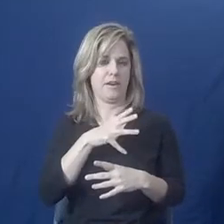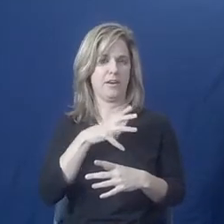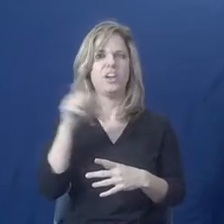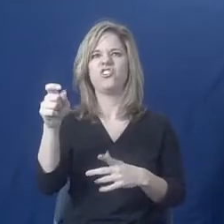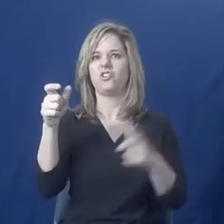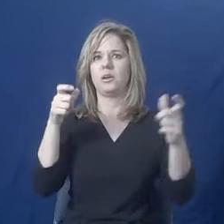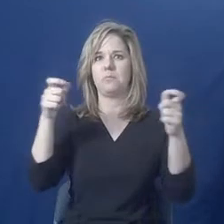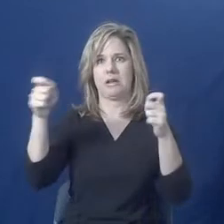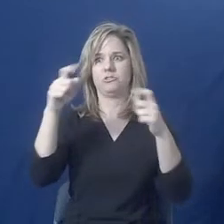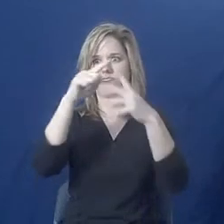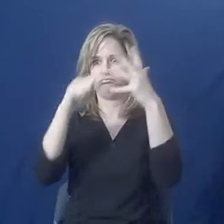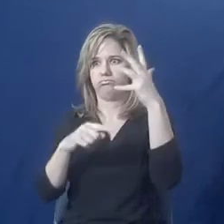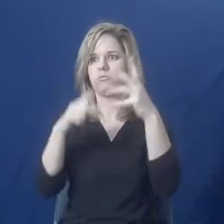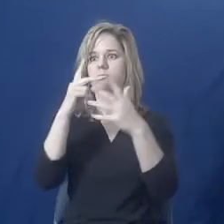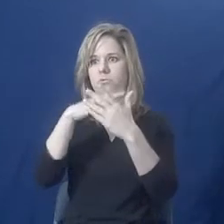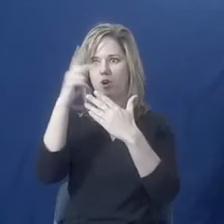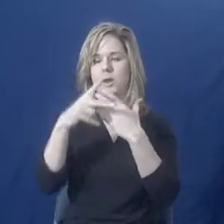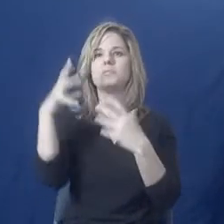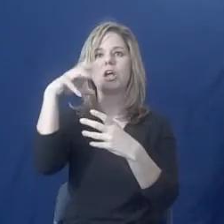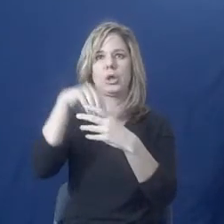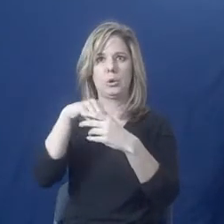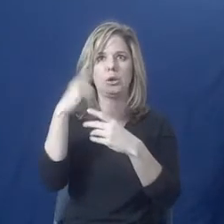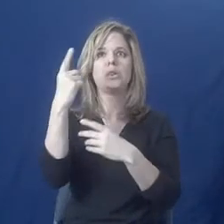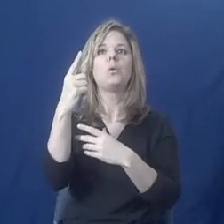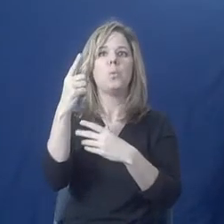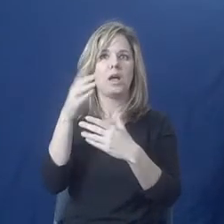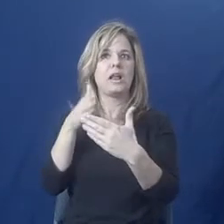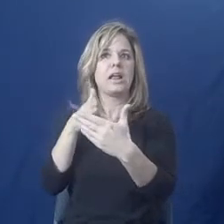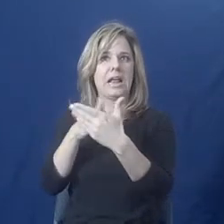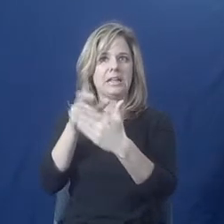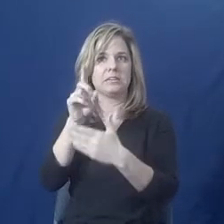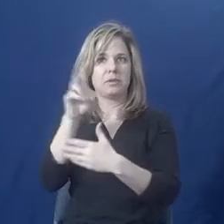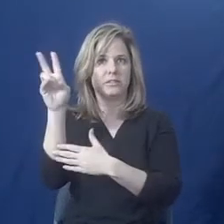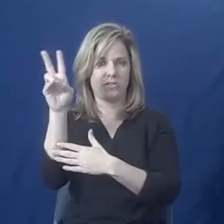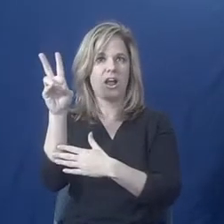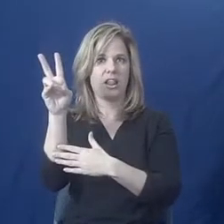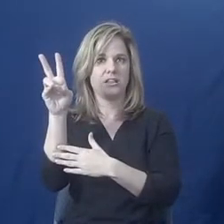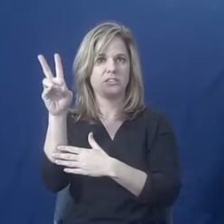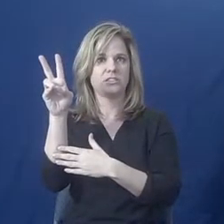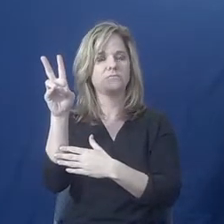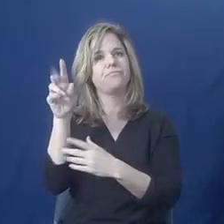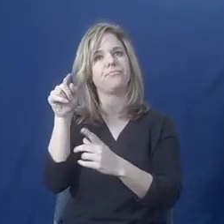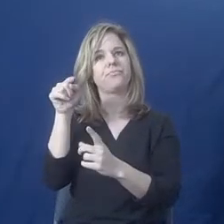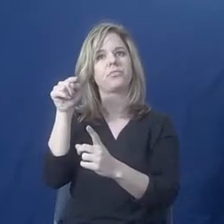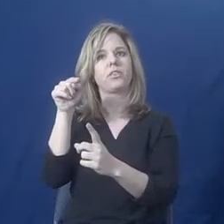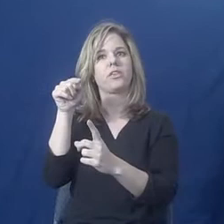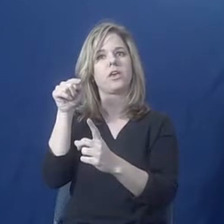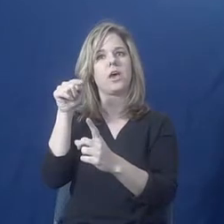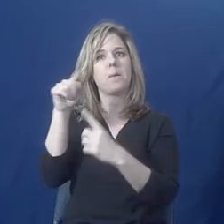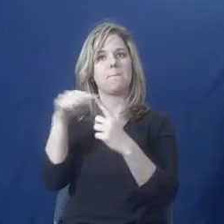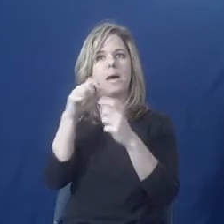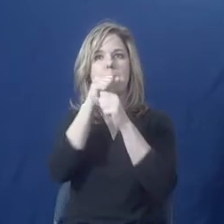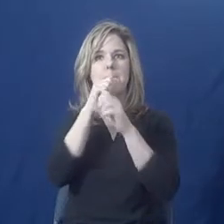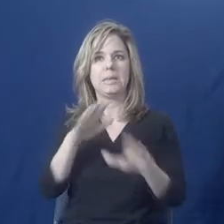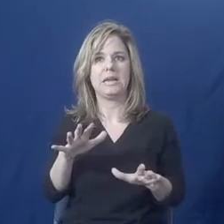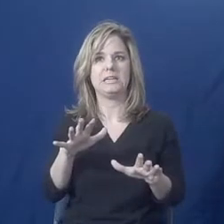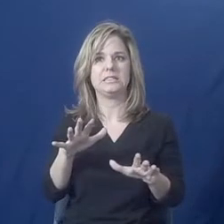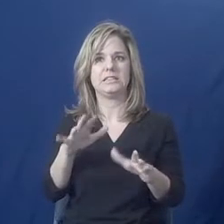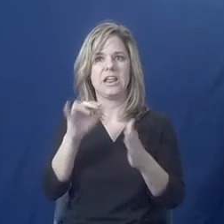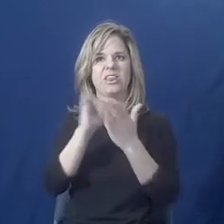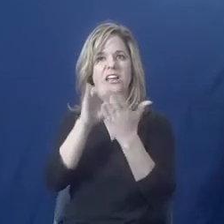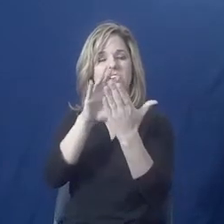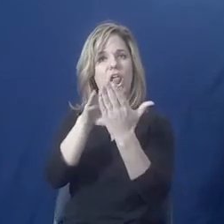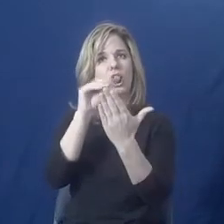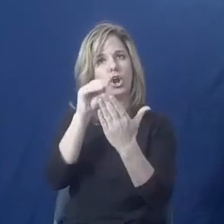project keeps a learned solution. Zesky is involved with the New Jersey Coalition for Battered Women's Cultural